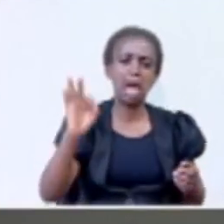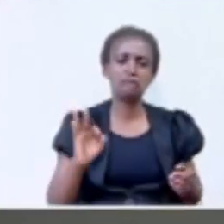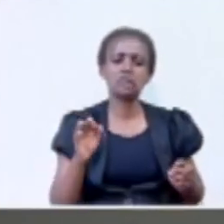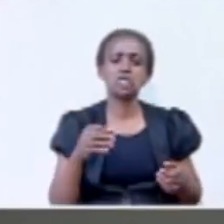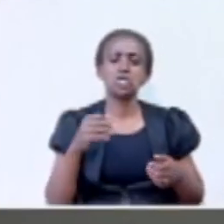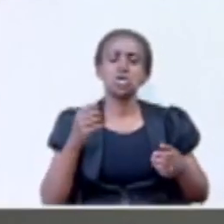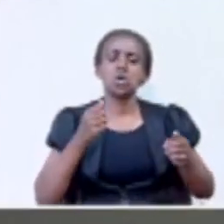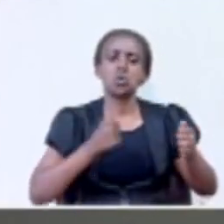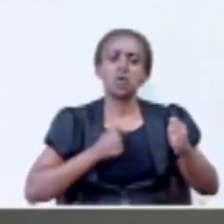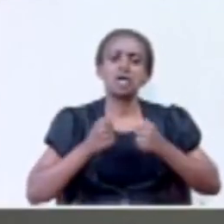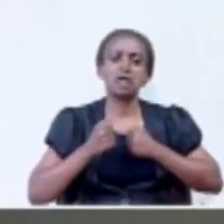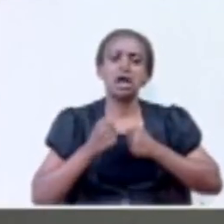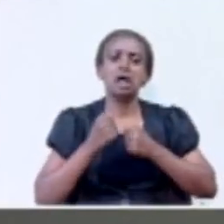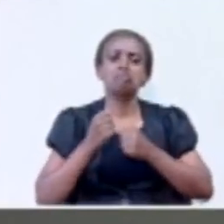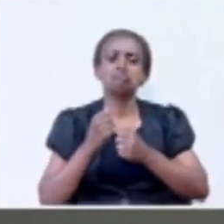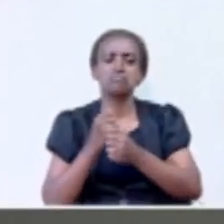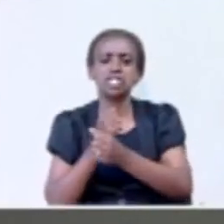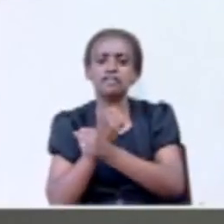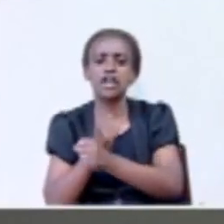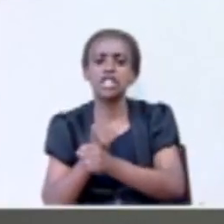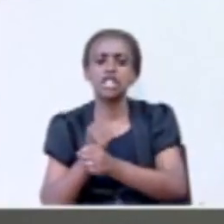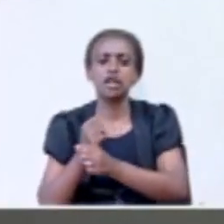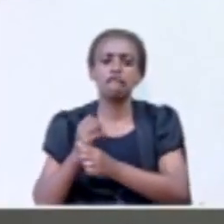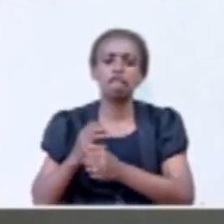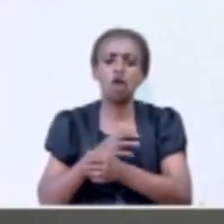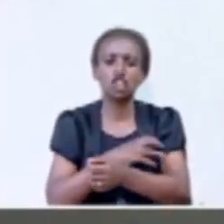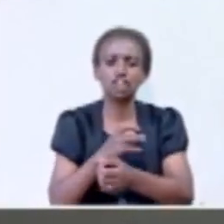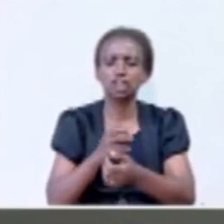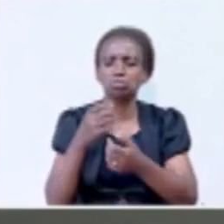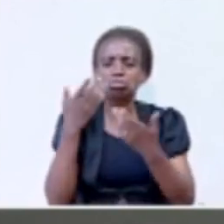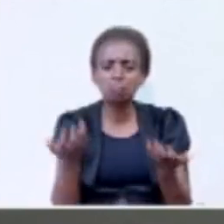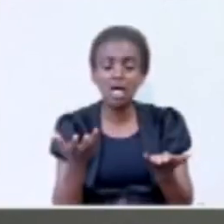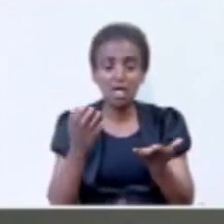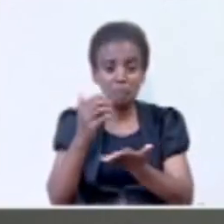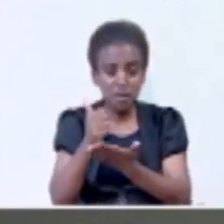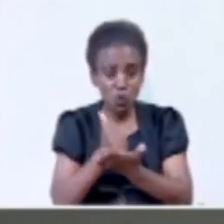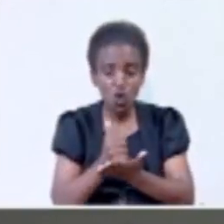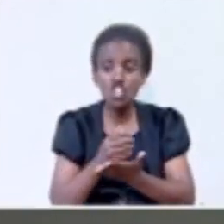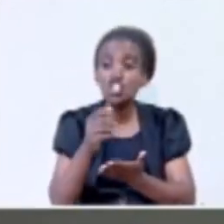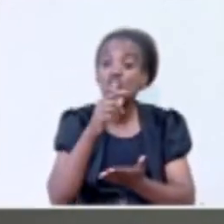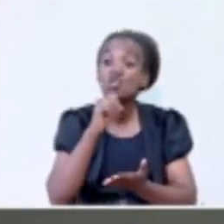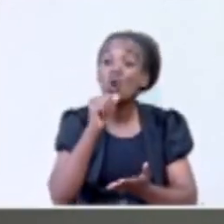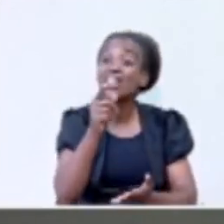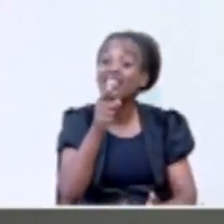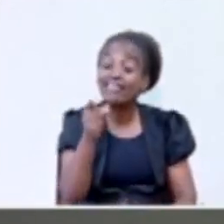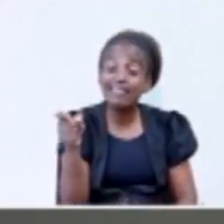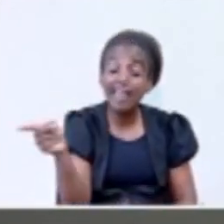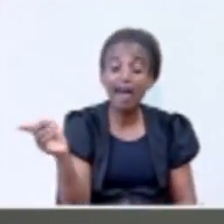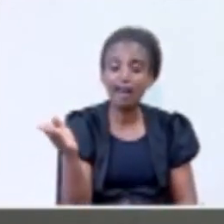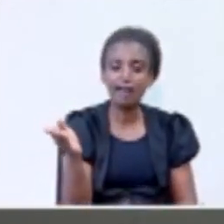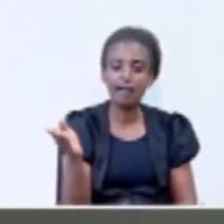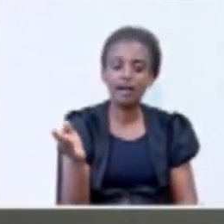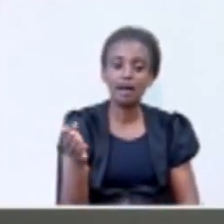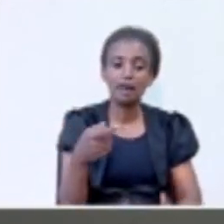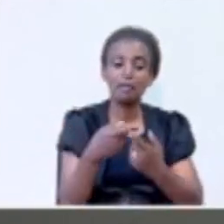Rwanda Defense Forces, in that part of the region, because they are not there. And this